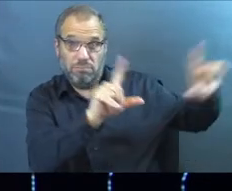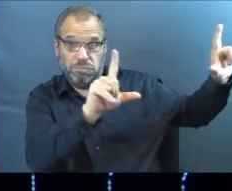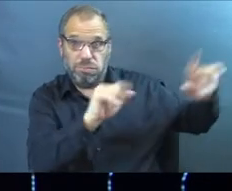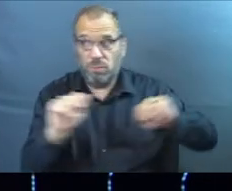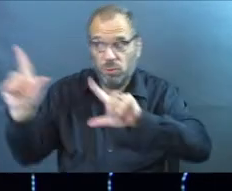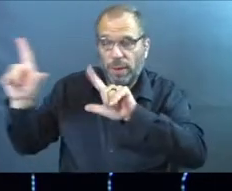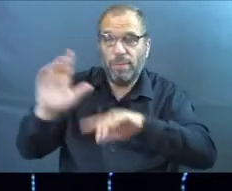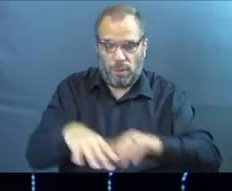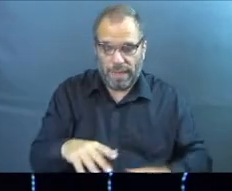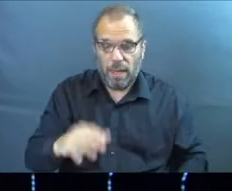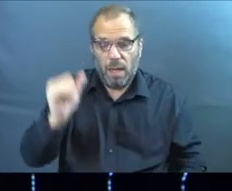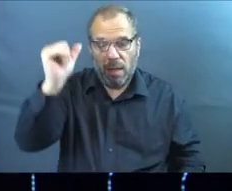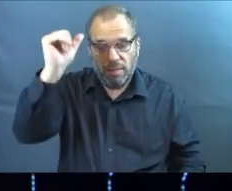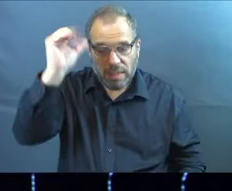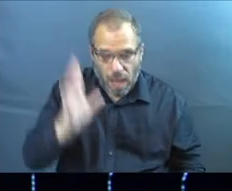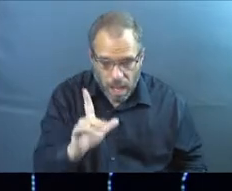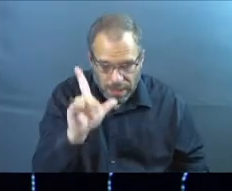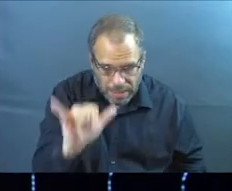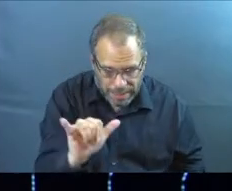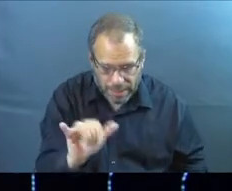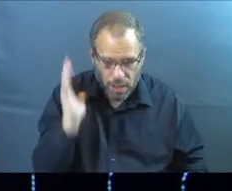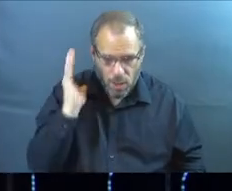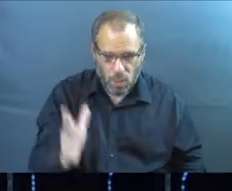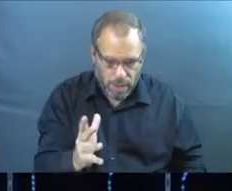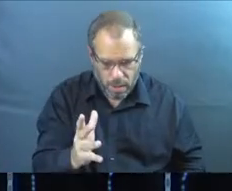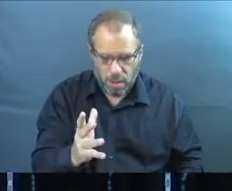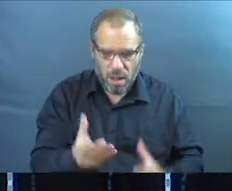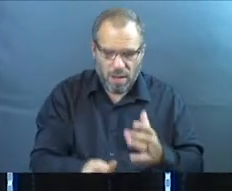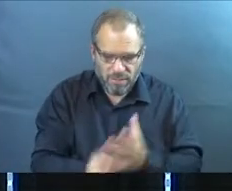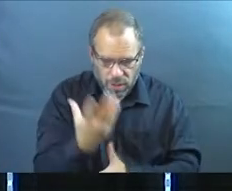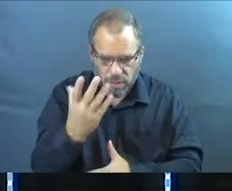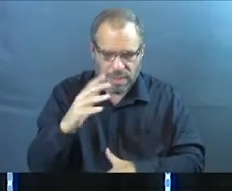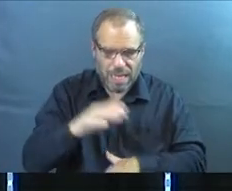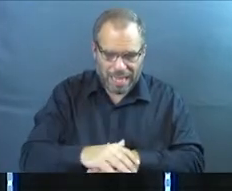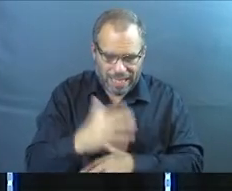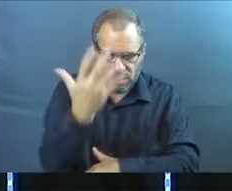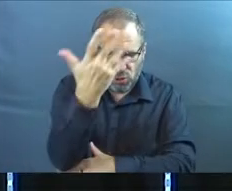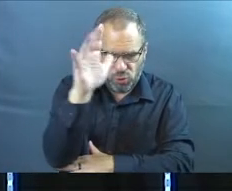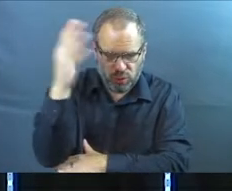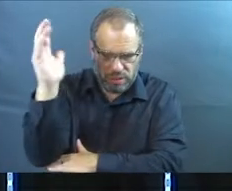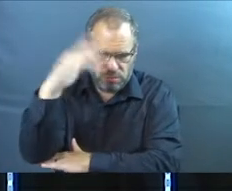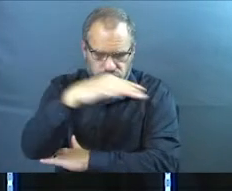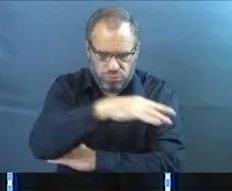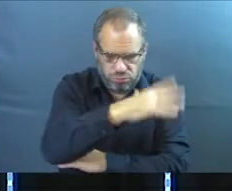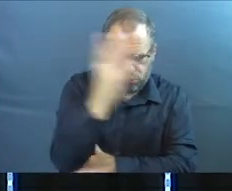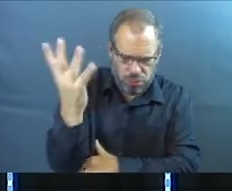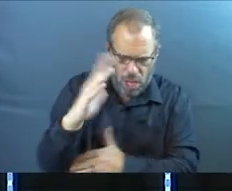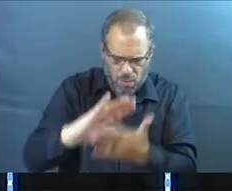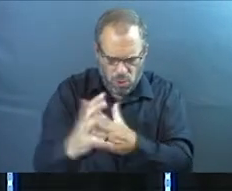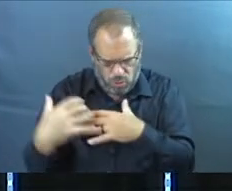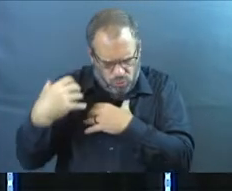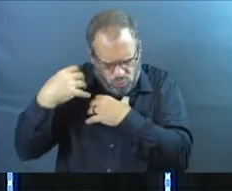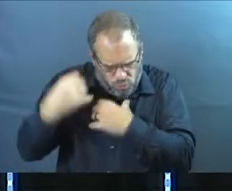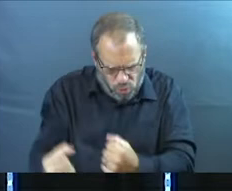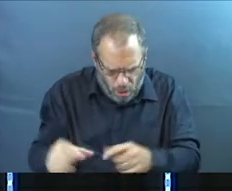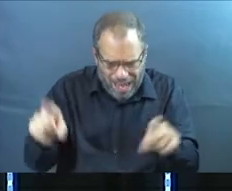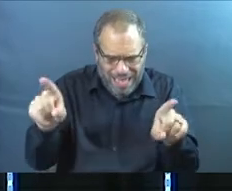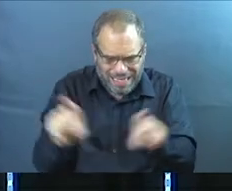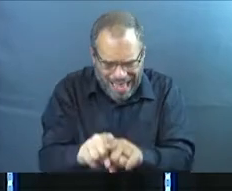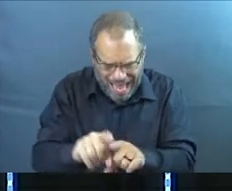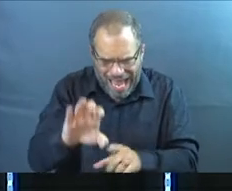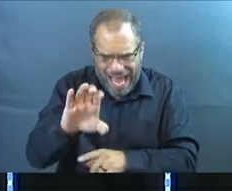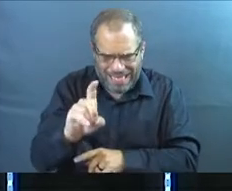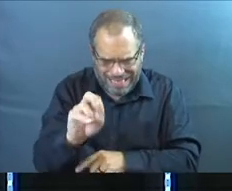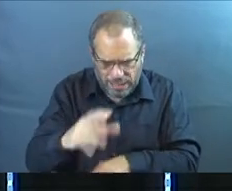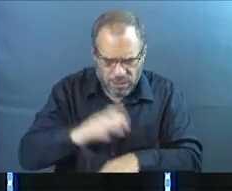Here's what it says, but the godly will flourish like palm trees and they will grow strong like the cedars